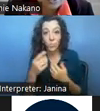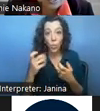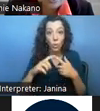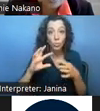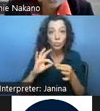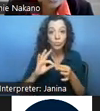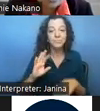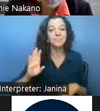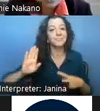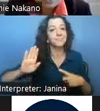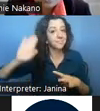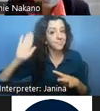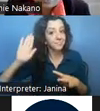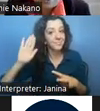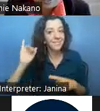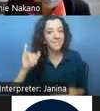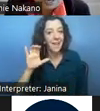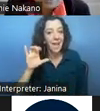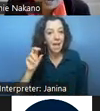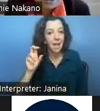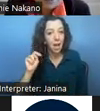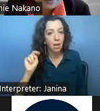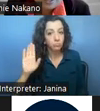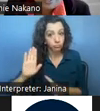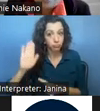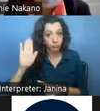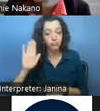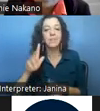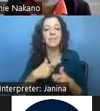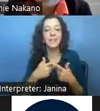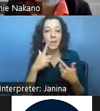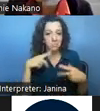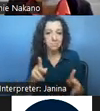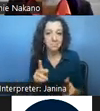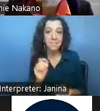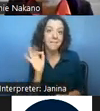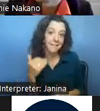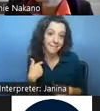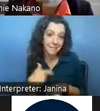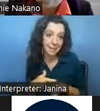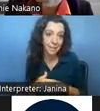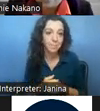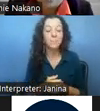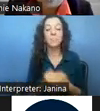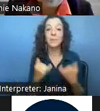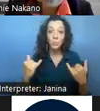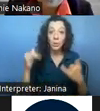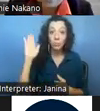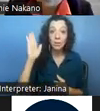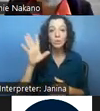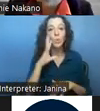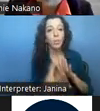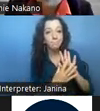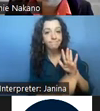during the q a portion to request your line to be unmuted if time allows and the presentation today will also be recorded in archives and you can visit